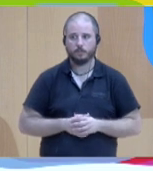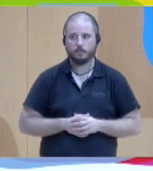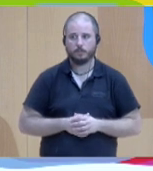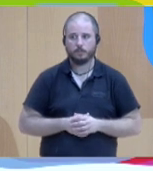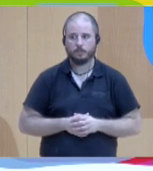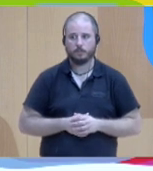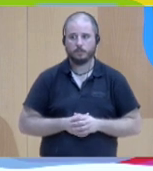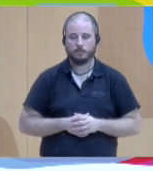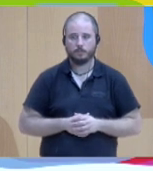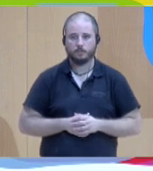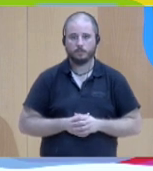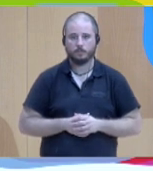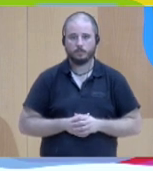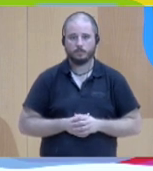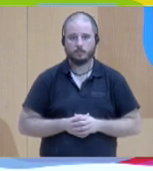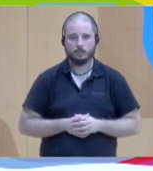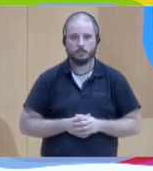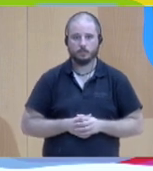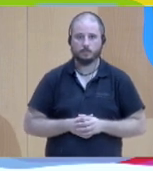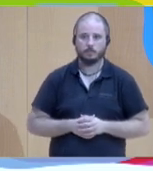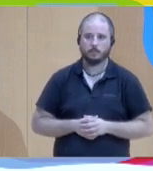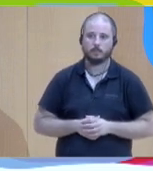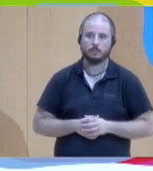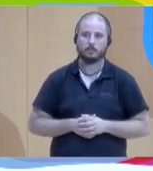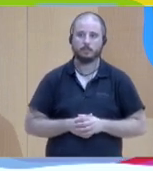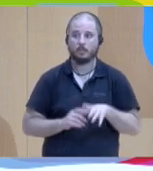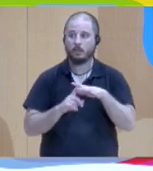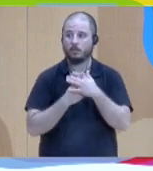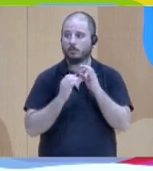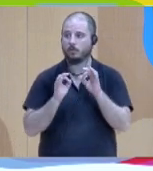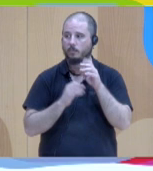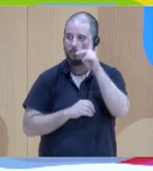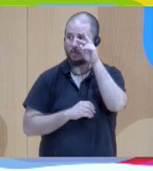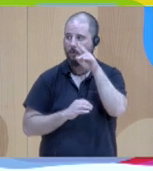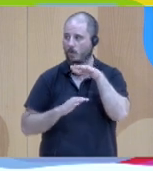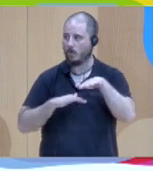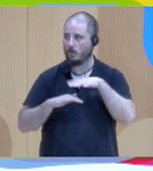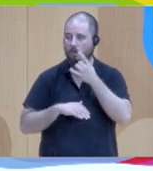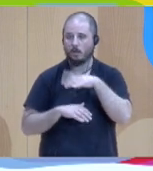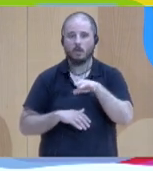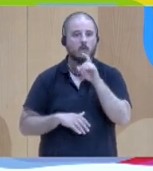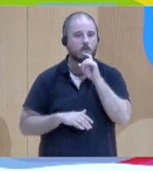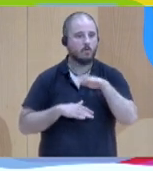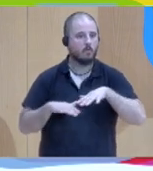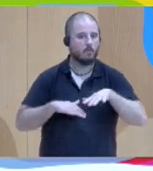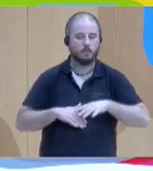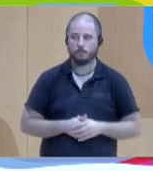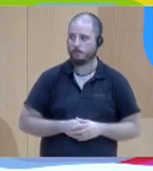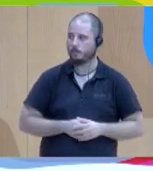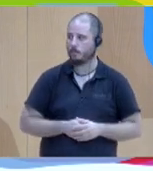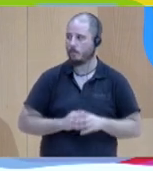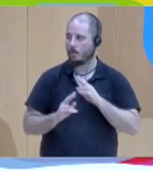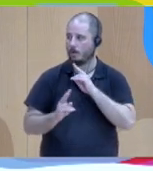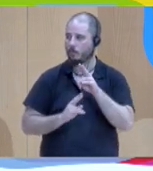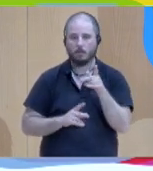phenomena and when and our response was everyone immediately but to their